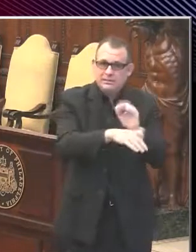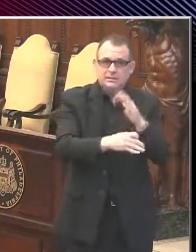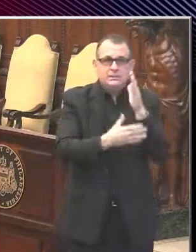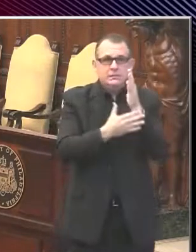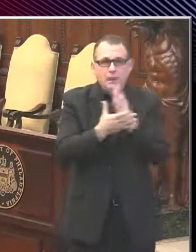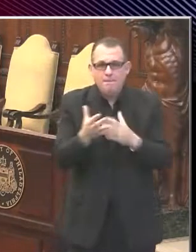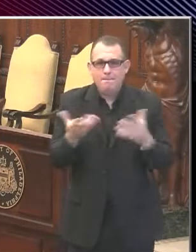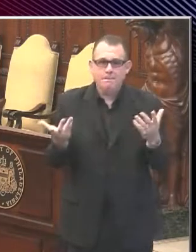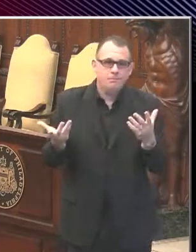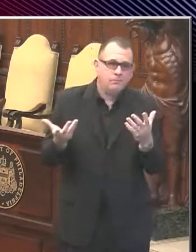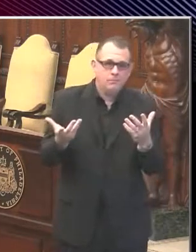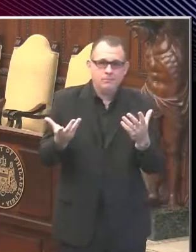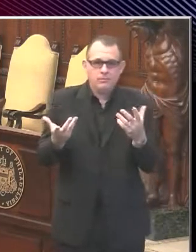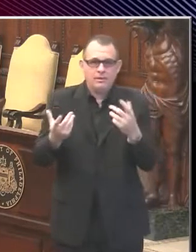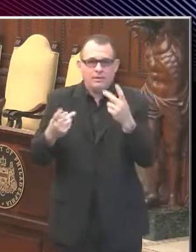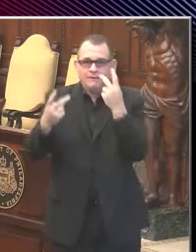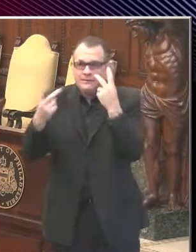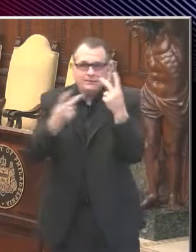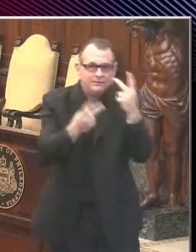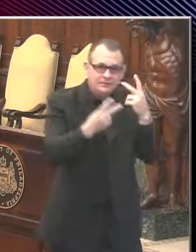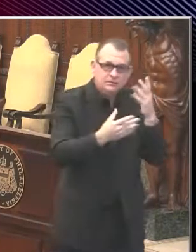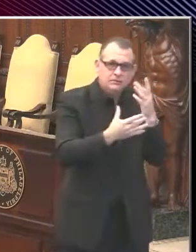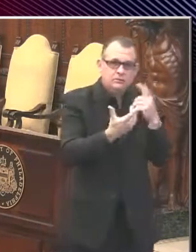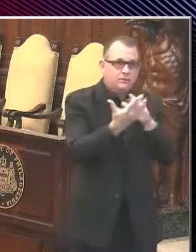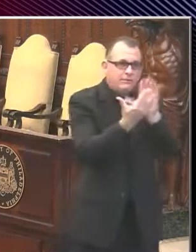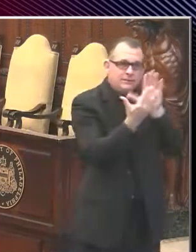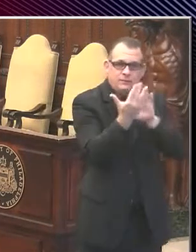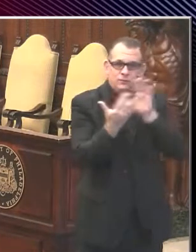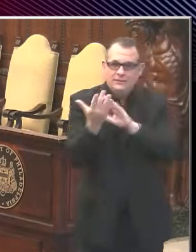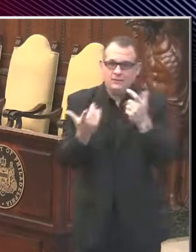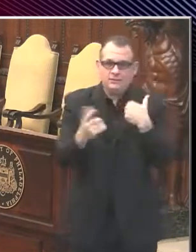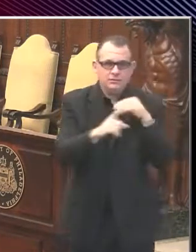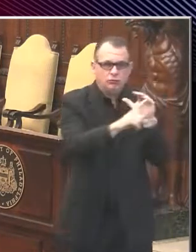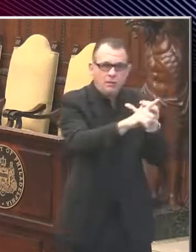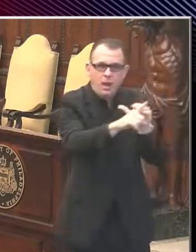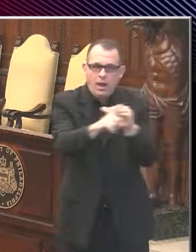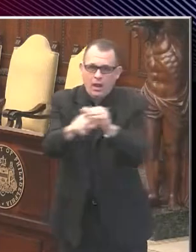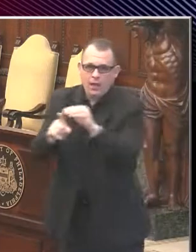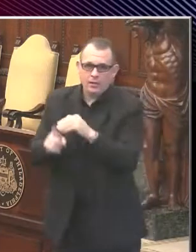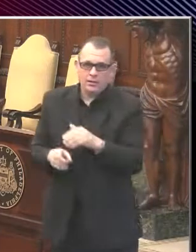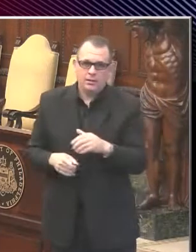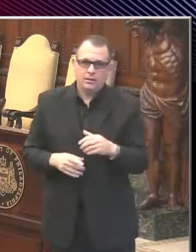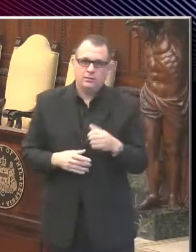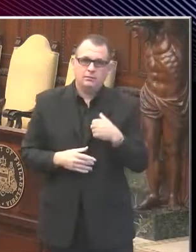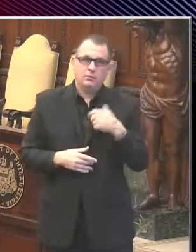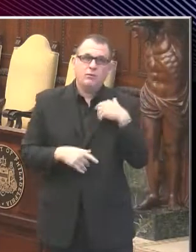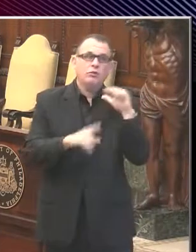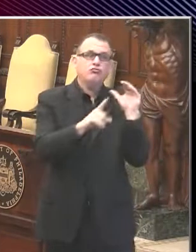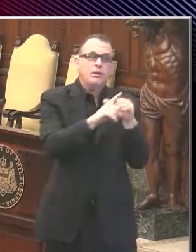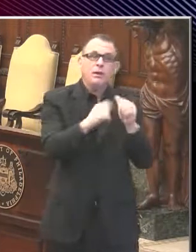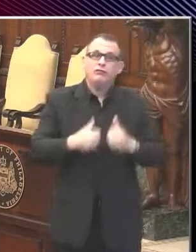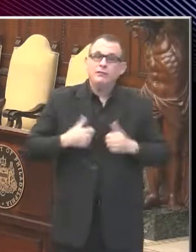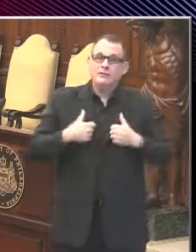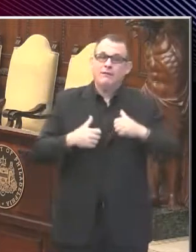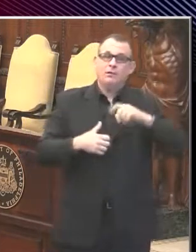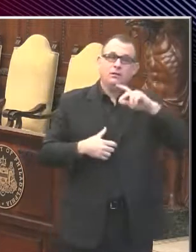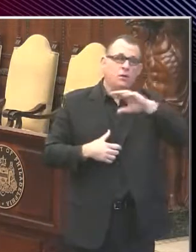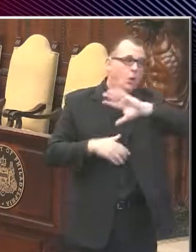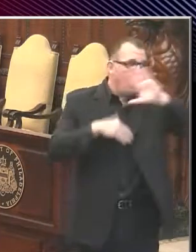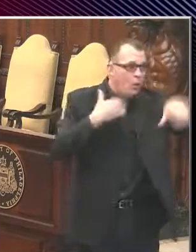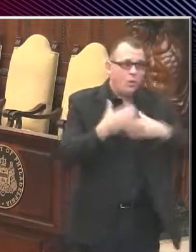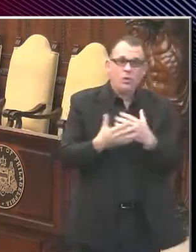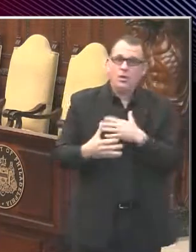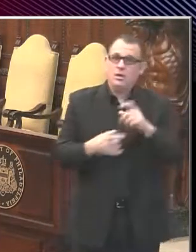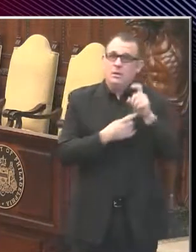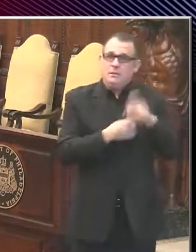starting next week. We will be reminding residents again of the importance of wearing masks. Now, most people in Philadelphia are following our